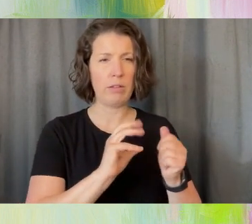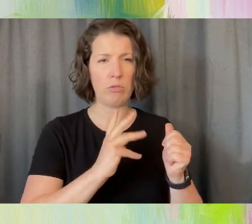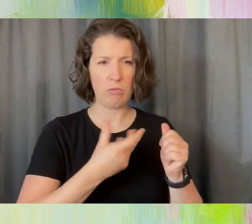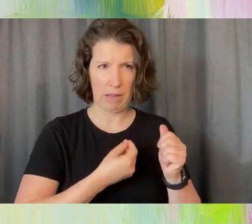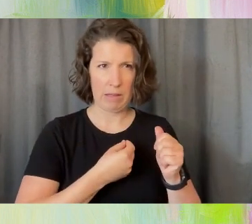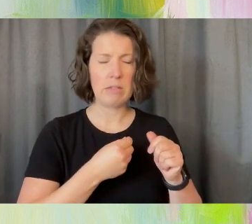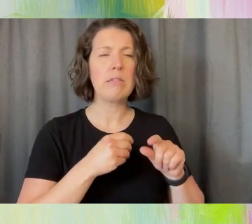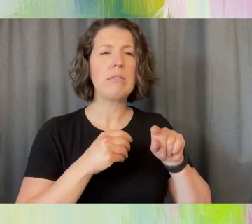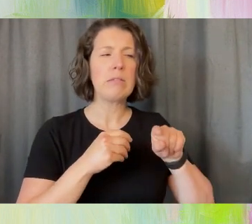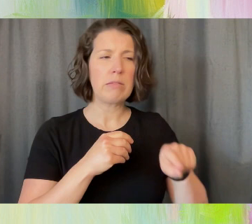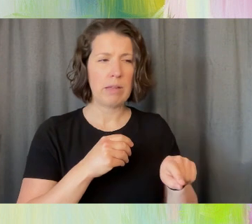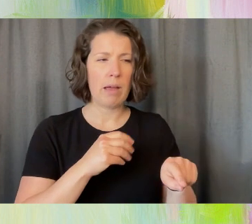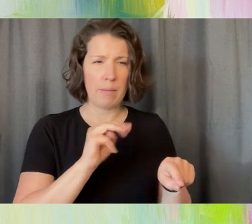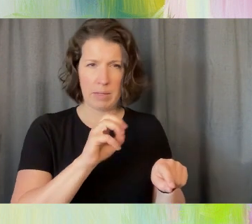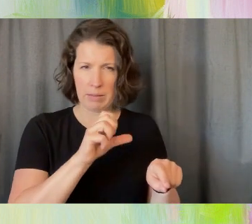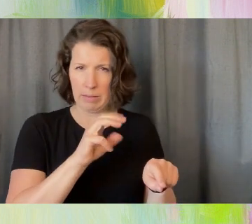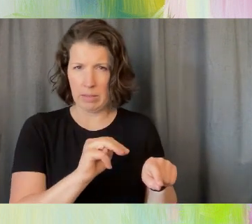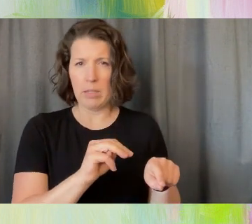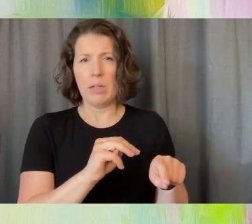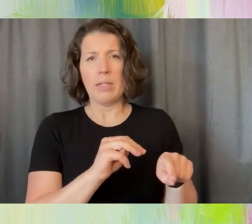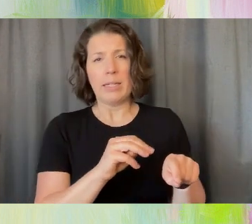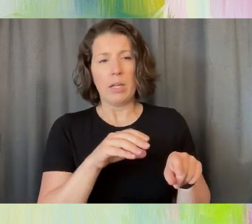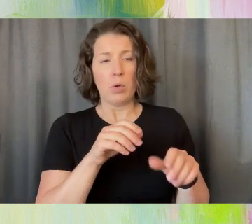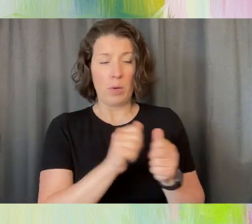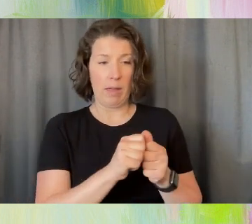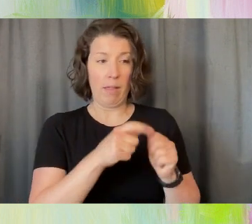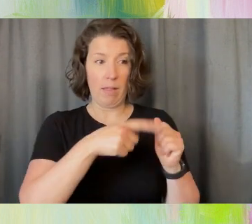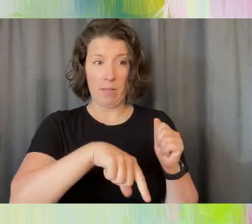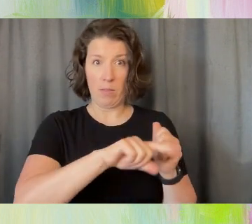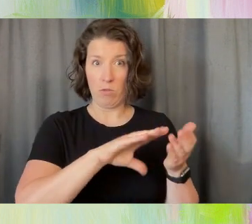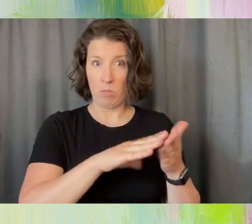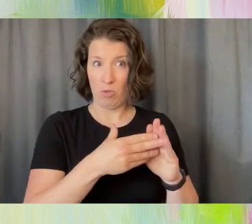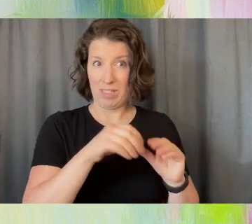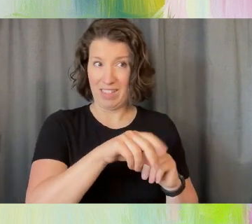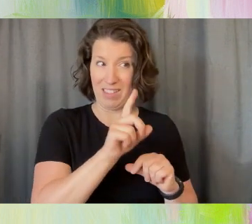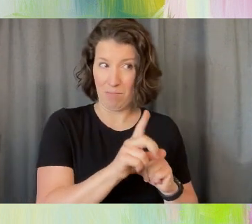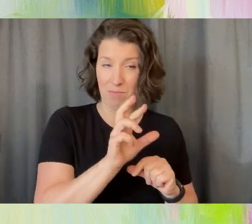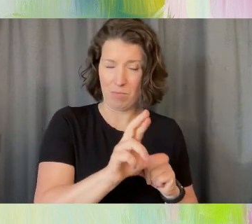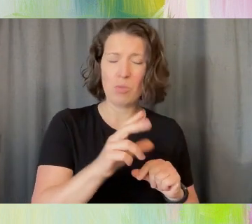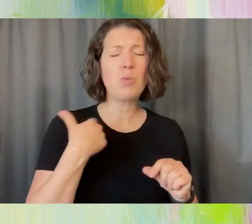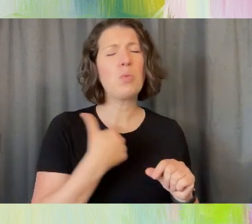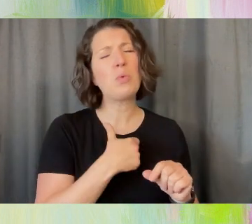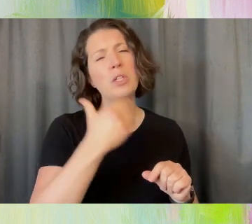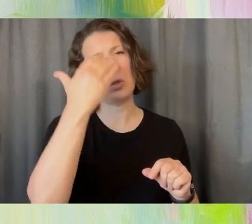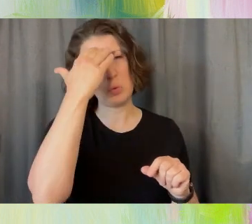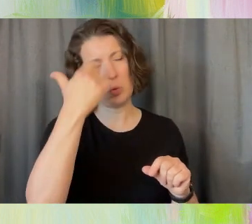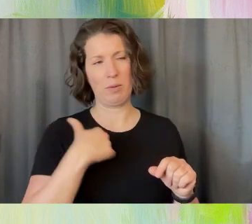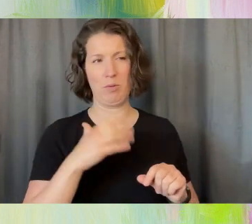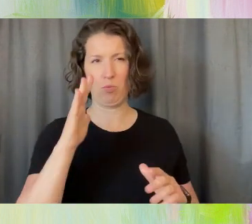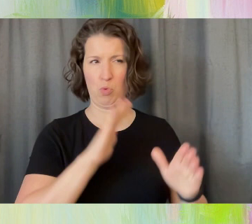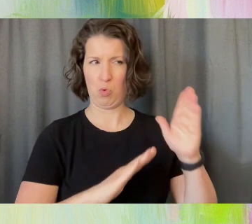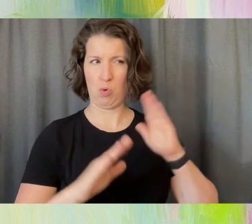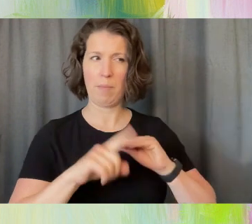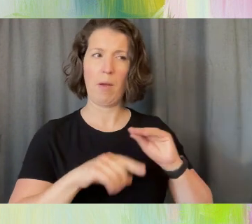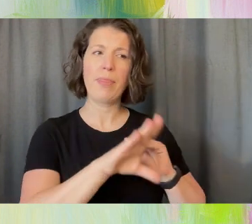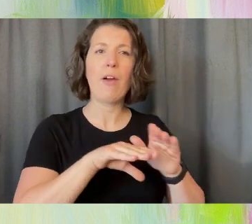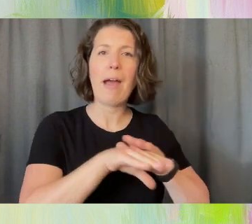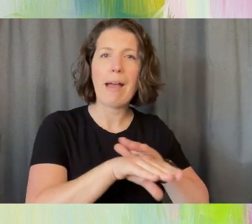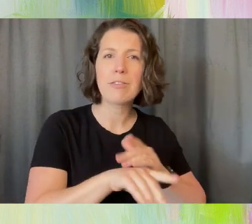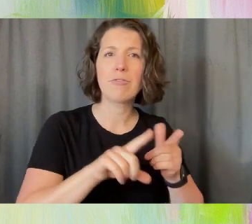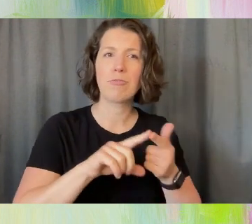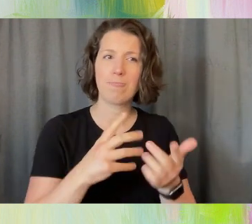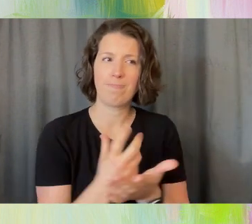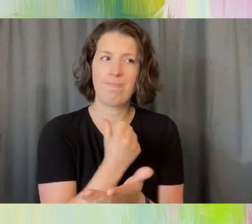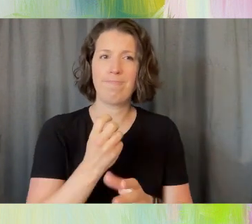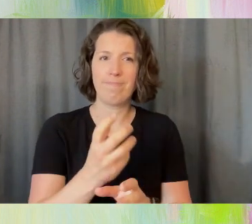Republic, mainly because we knew that we were worried about their access to healthcare. We